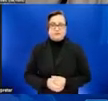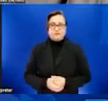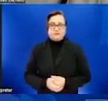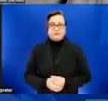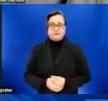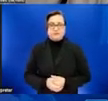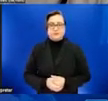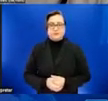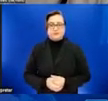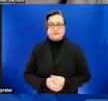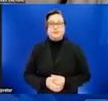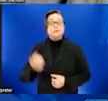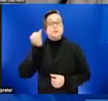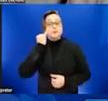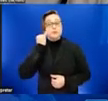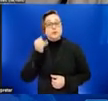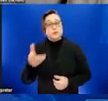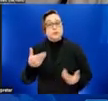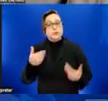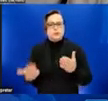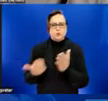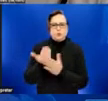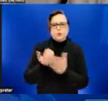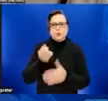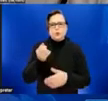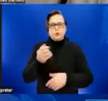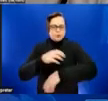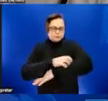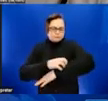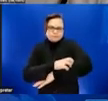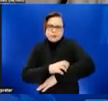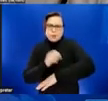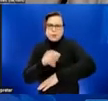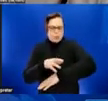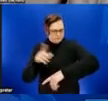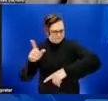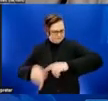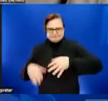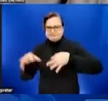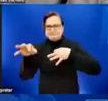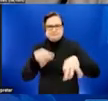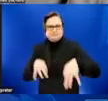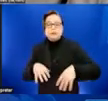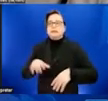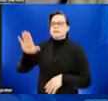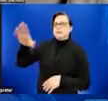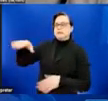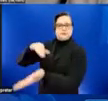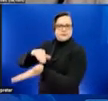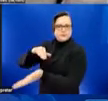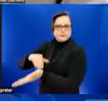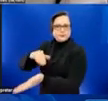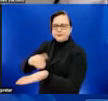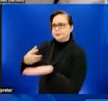If you have a new or unexplained rash or other symptoms of monkeypox, talk to your healthcare provider, even if you don't think you've had